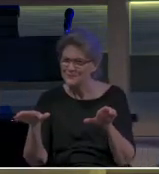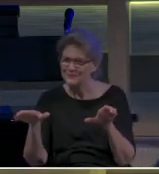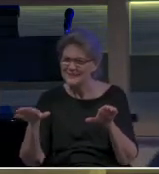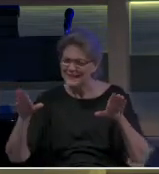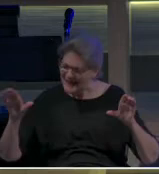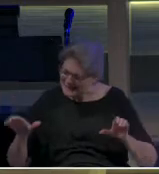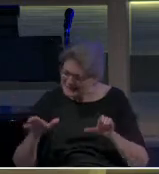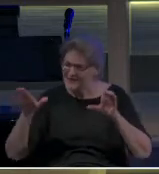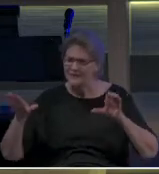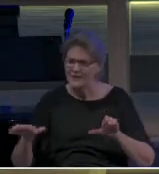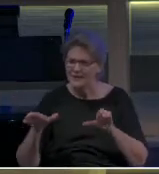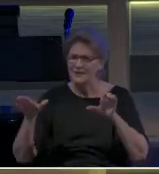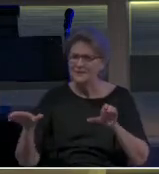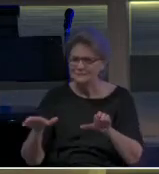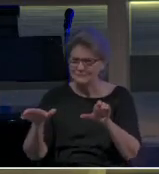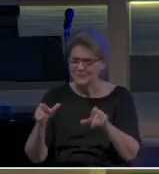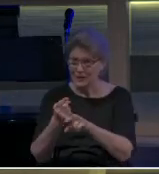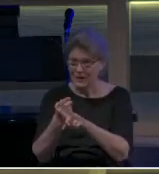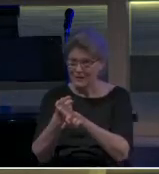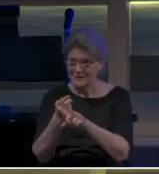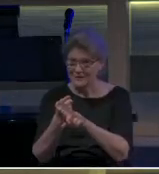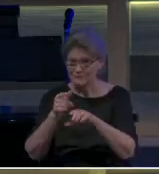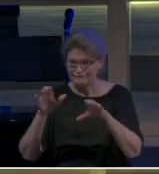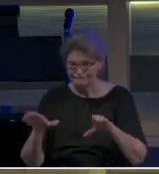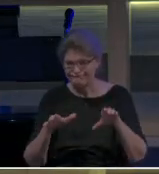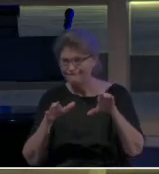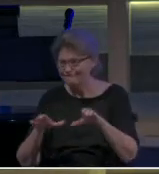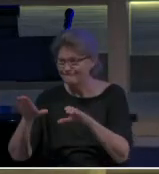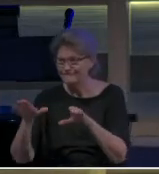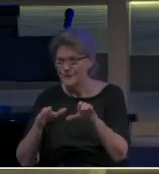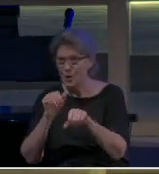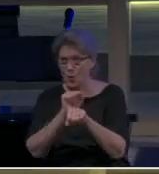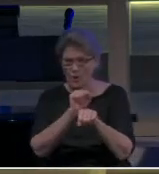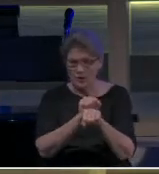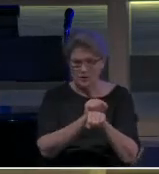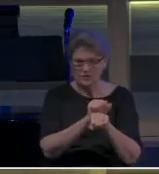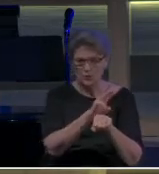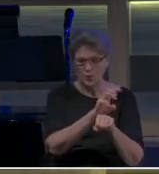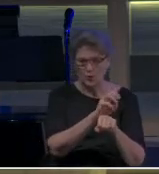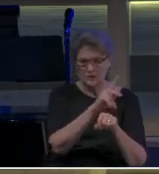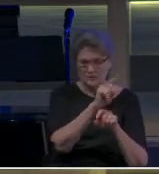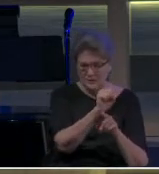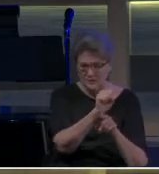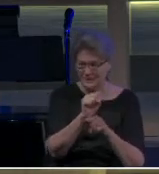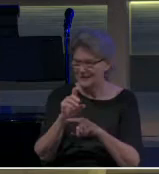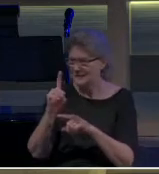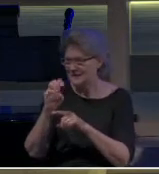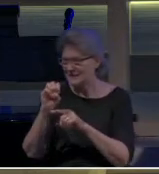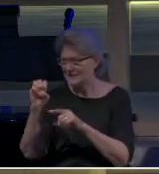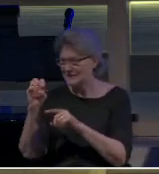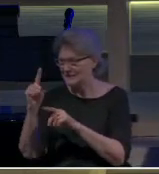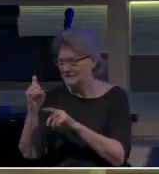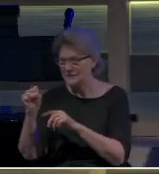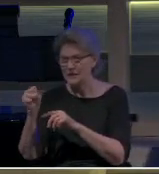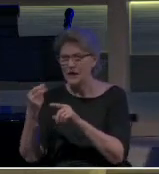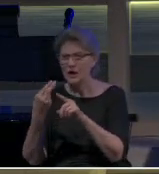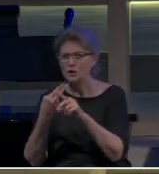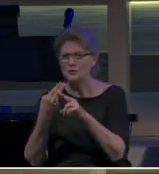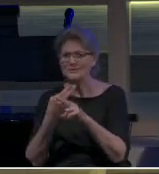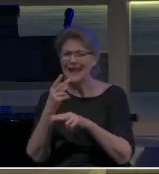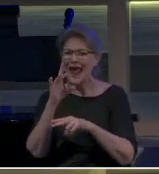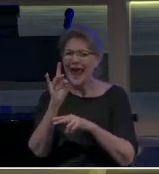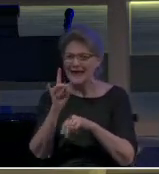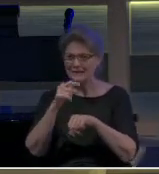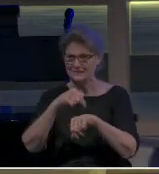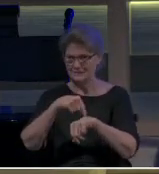an activity. It's something that is done. And the word works and deeds are used eight times in this very short epistle.